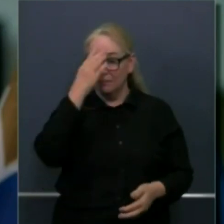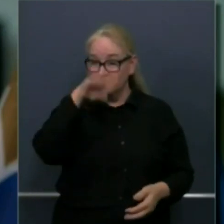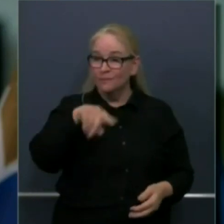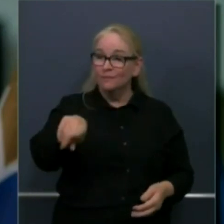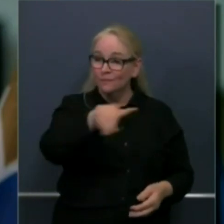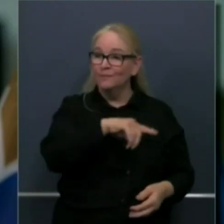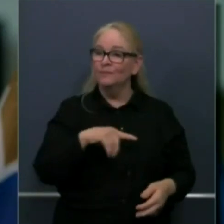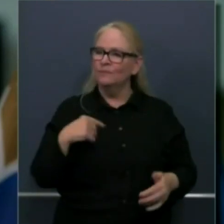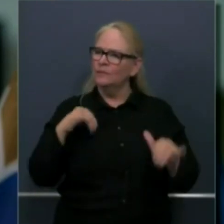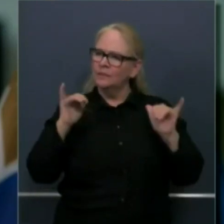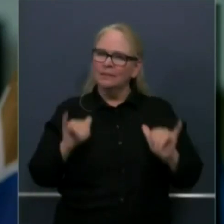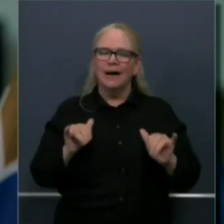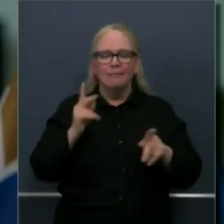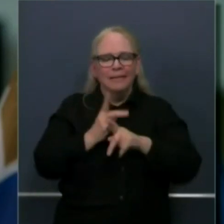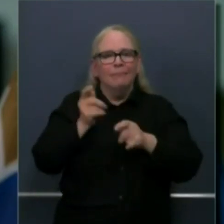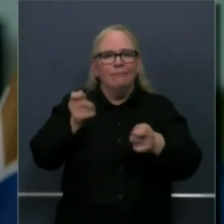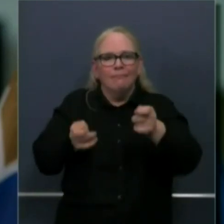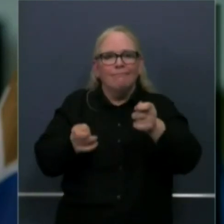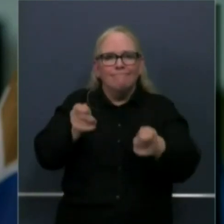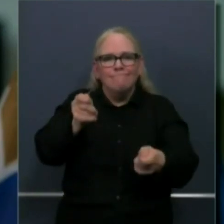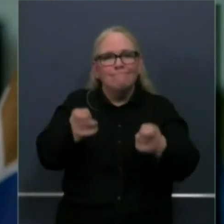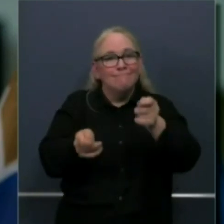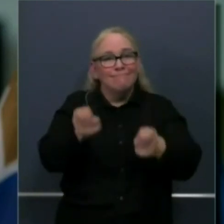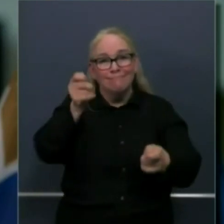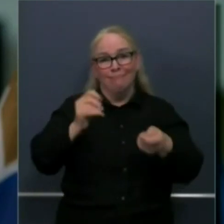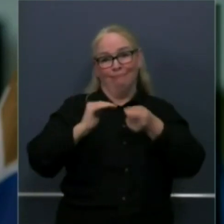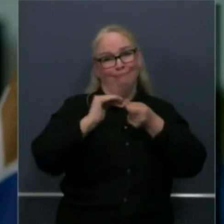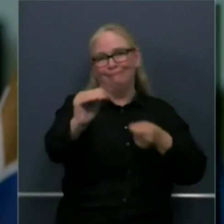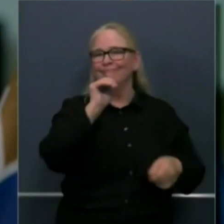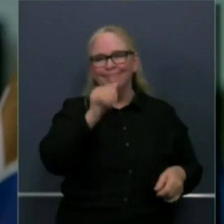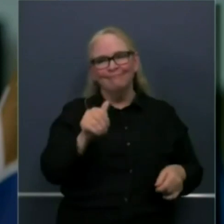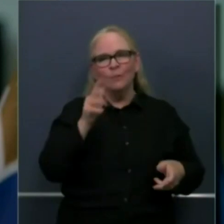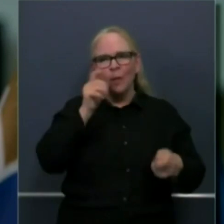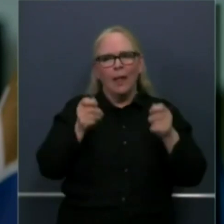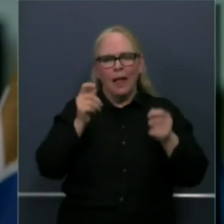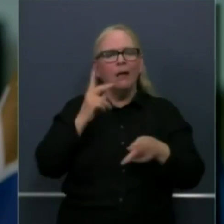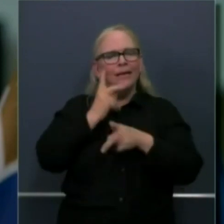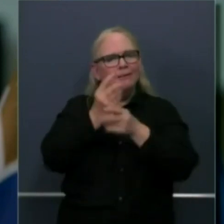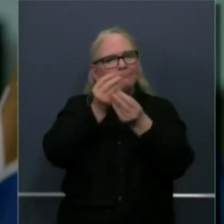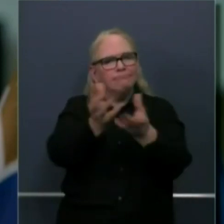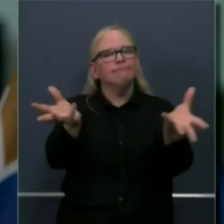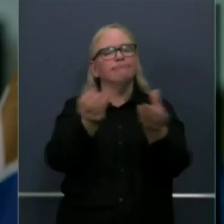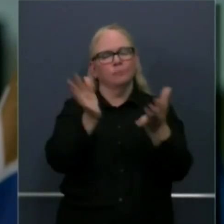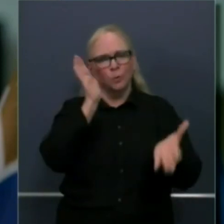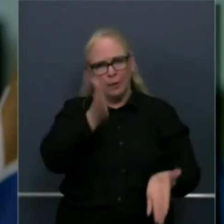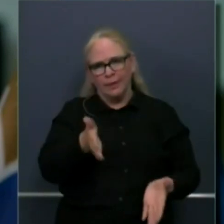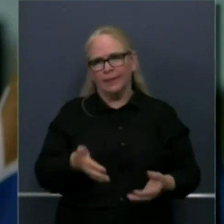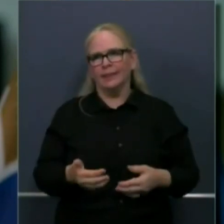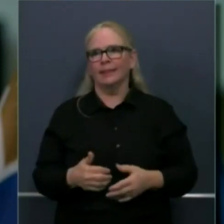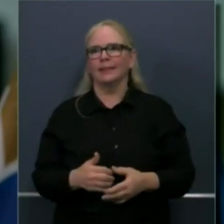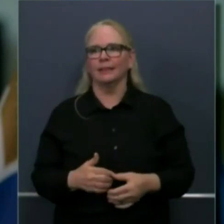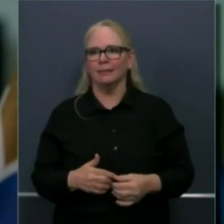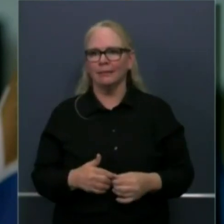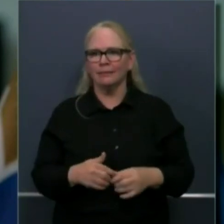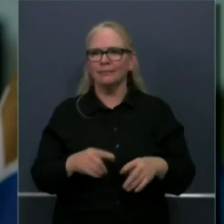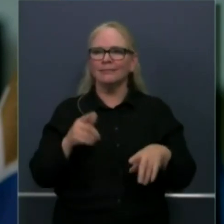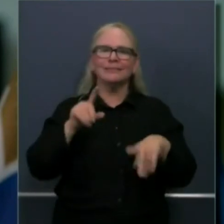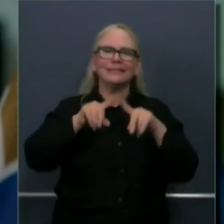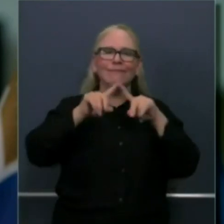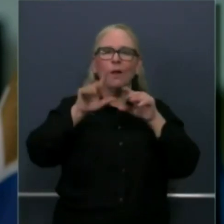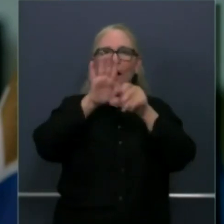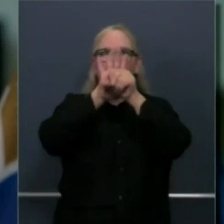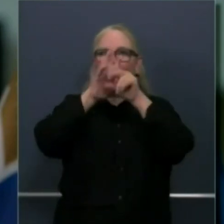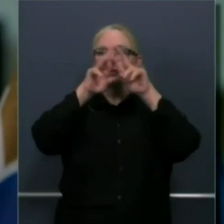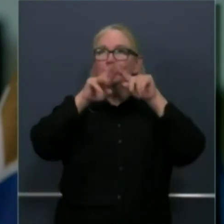basis statewide and also uh providing updates on these regional variances whole idea is to get us all